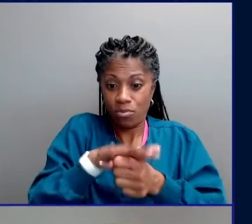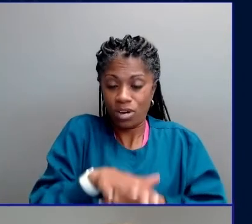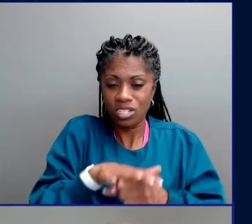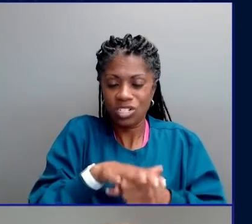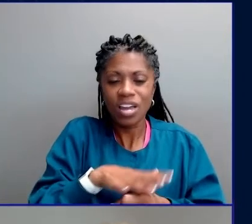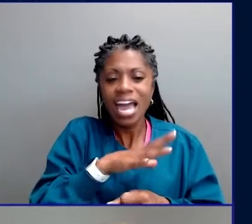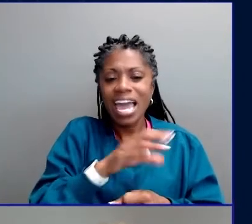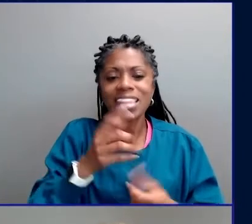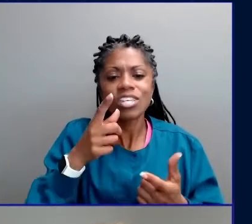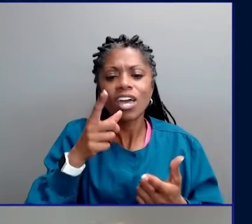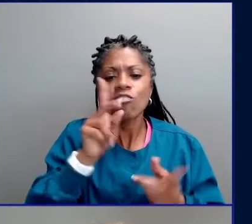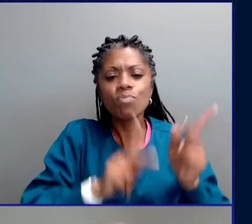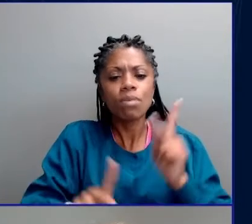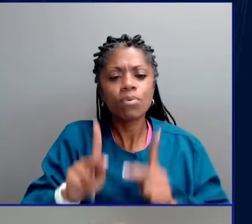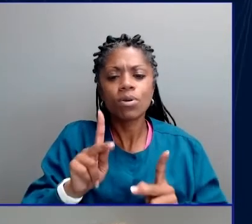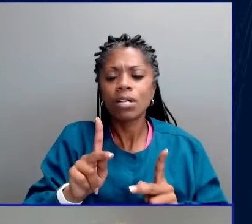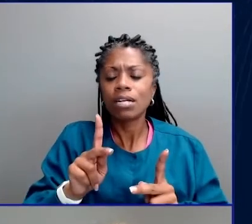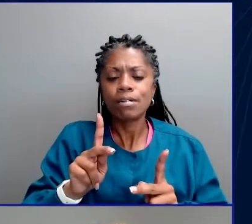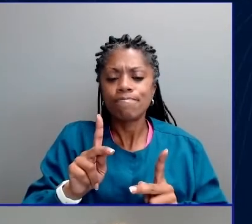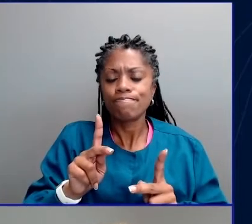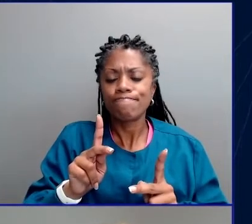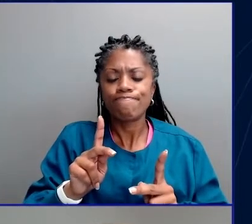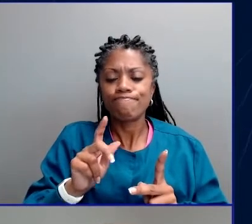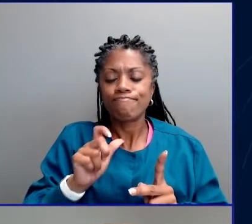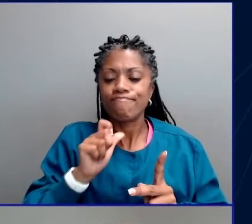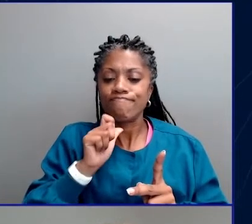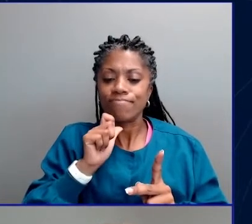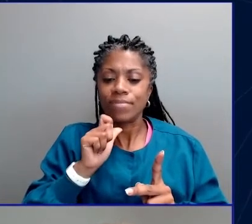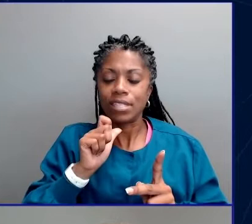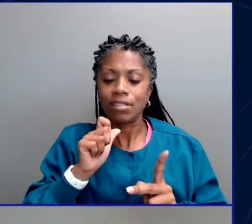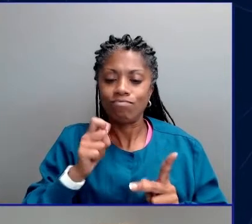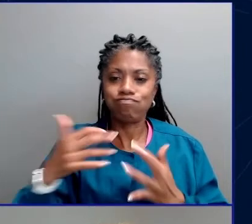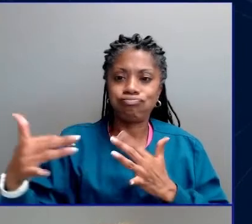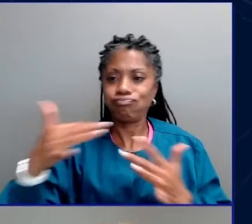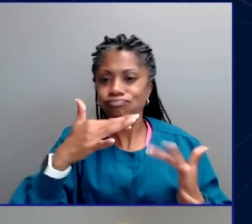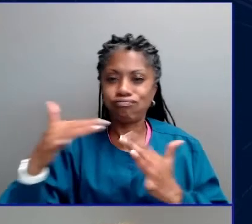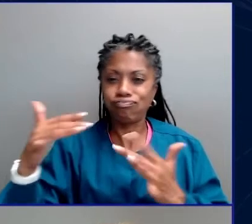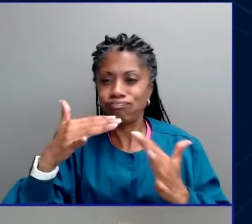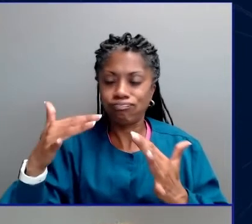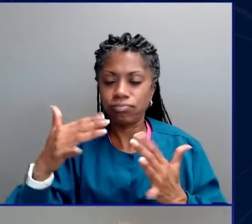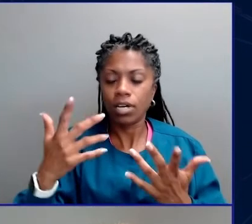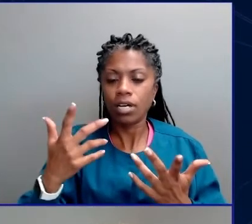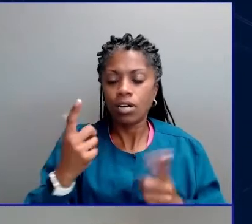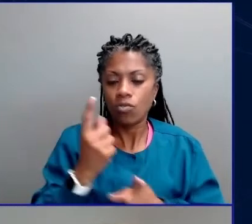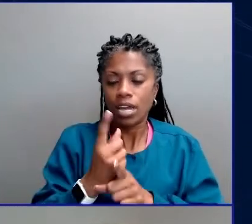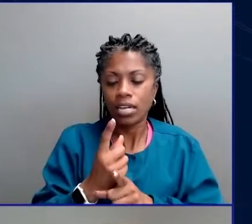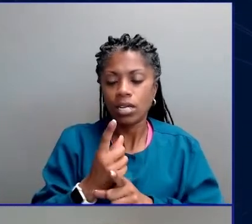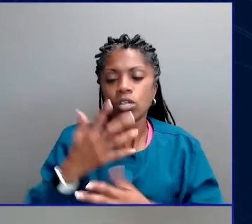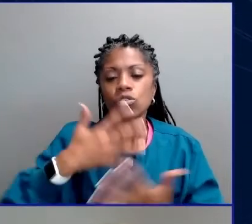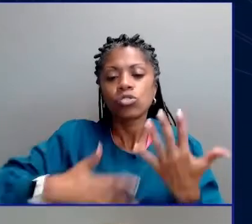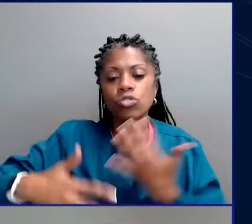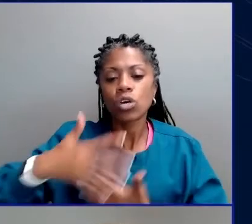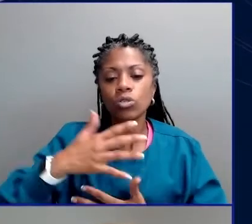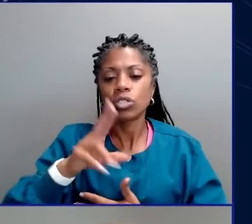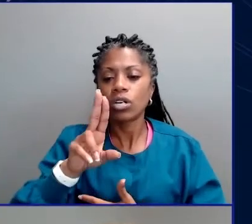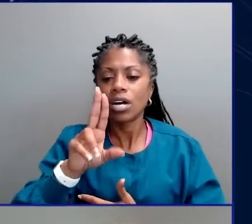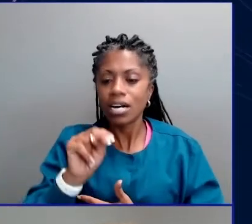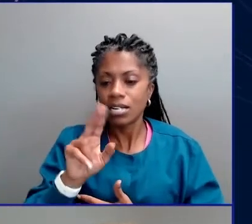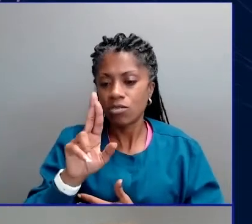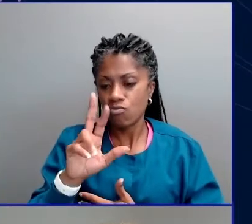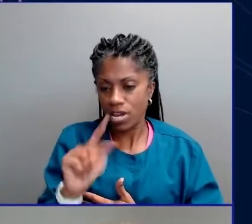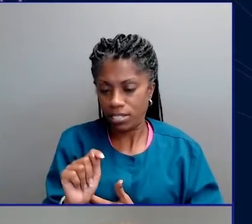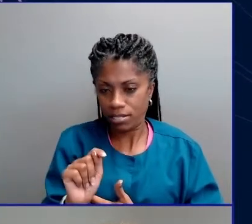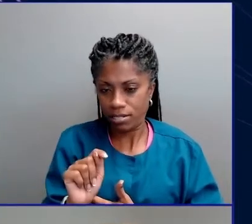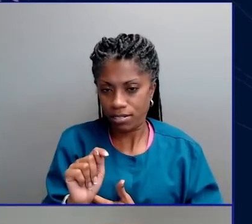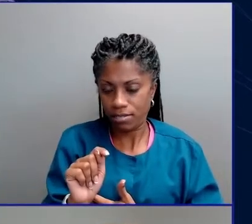Climate change is, as the U.S. military calls it, a threat multiplier. We see that it's supersizing